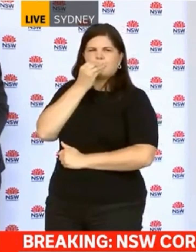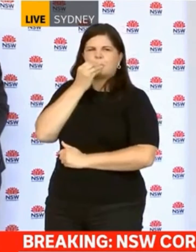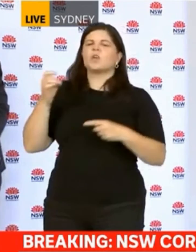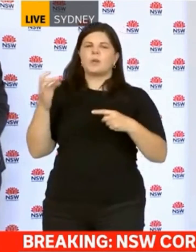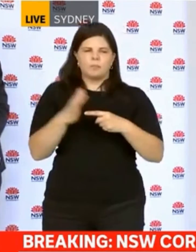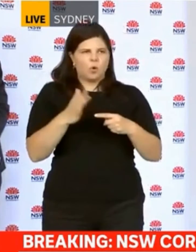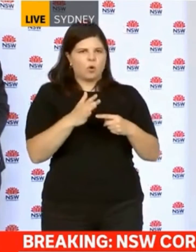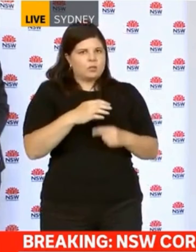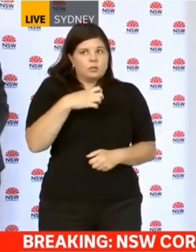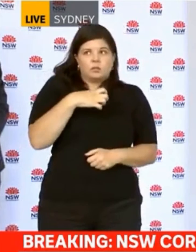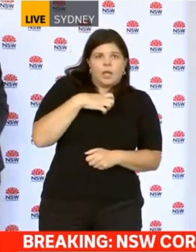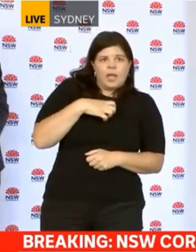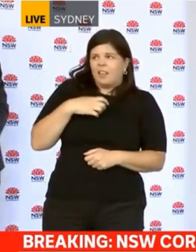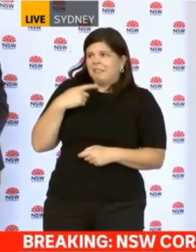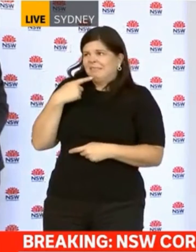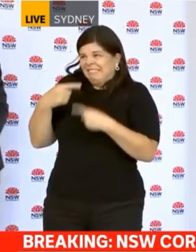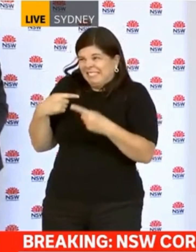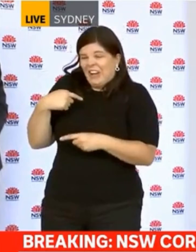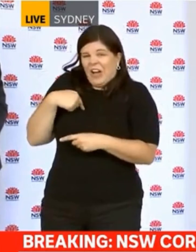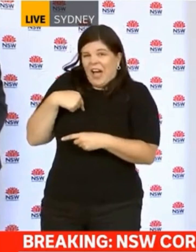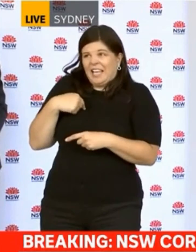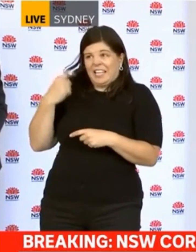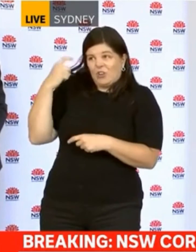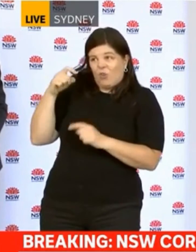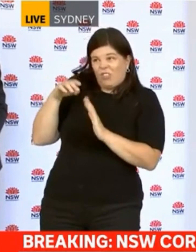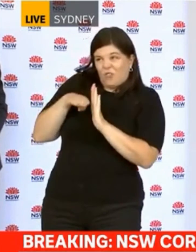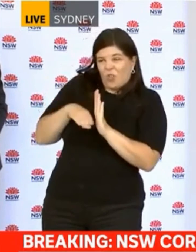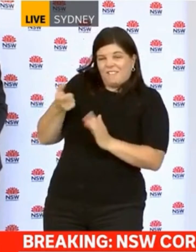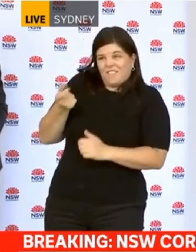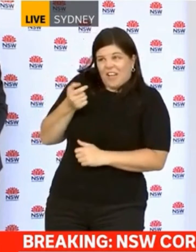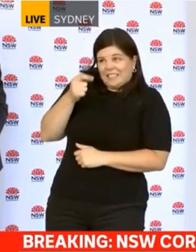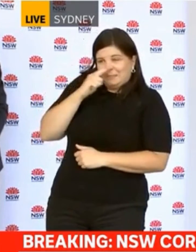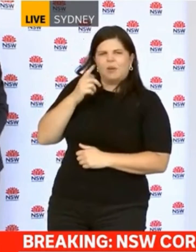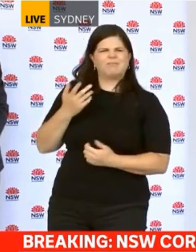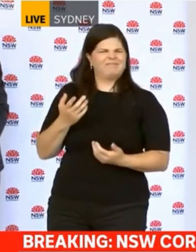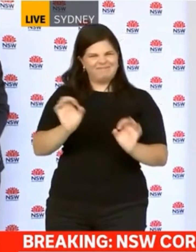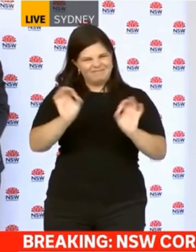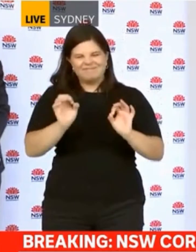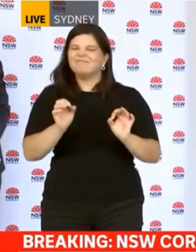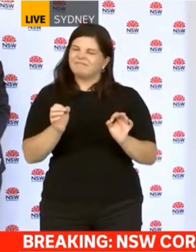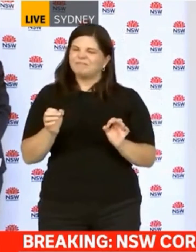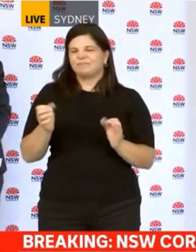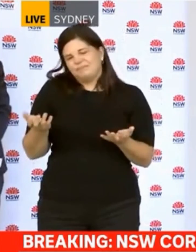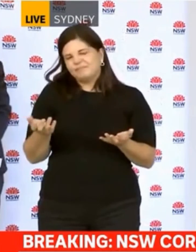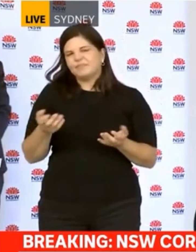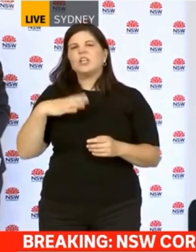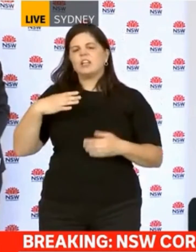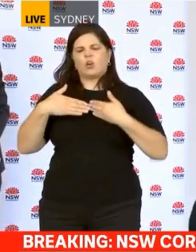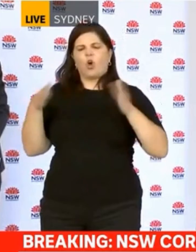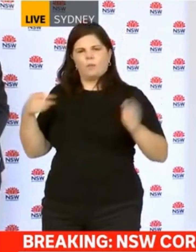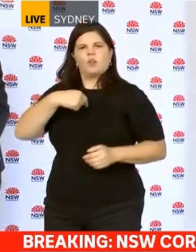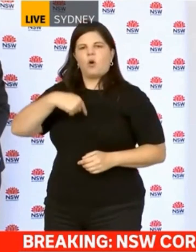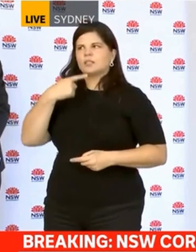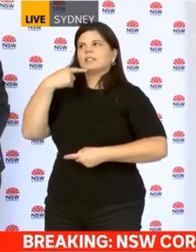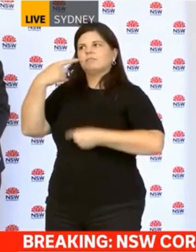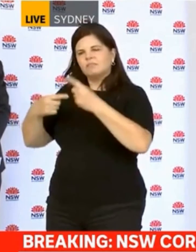open and not scared and not fearful. We just want to know the information so that we can deal with it. So I just appeal to everybody, when you're